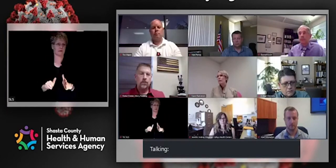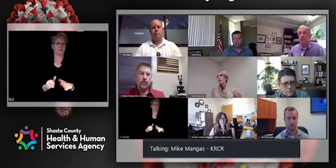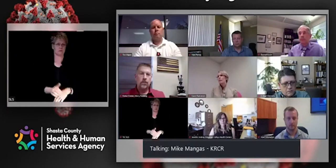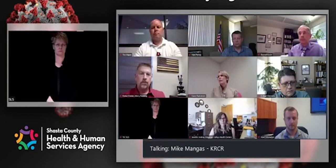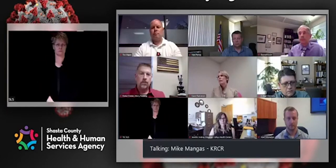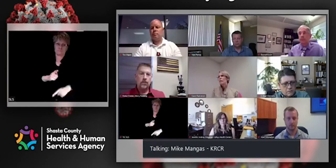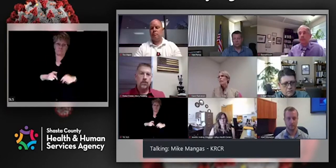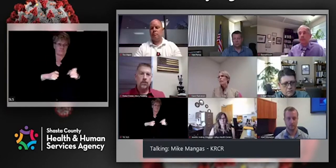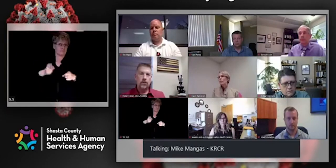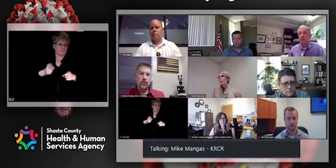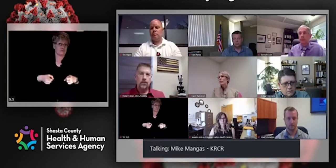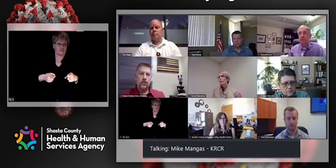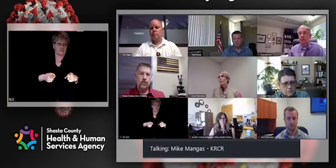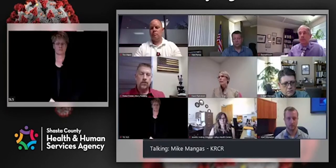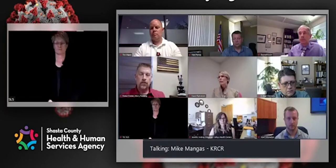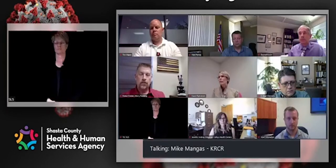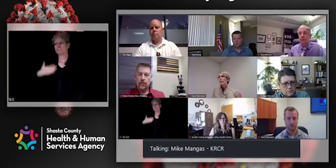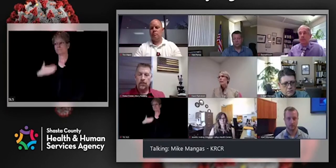All right. Thank you.